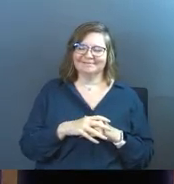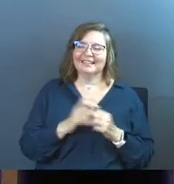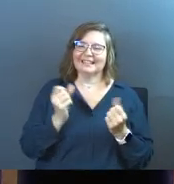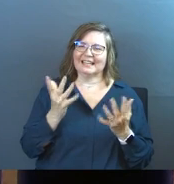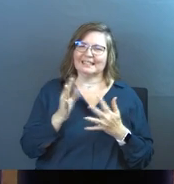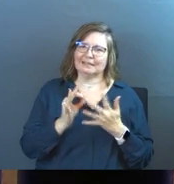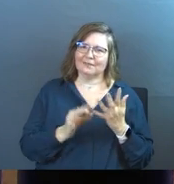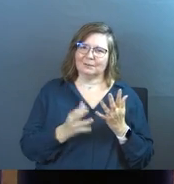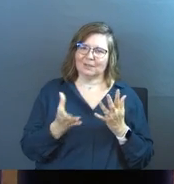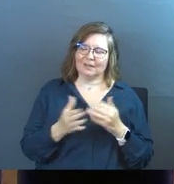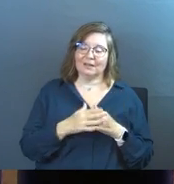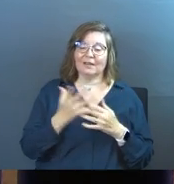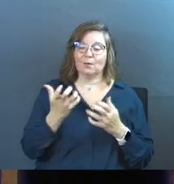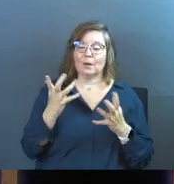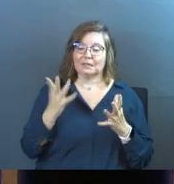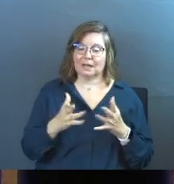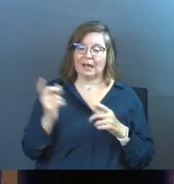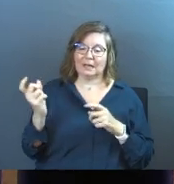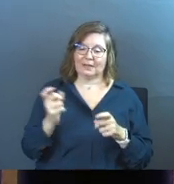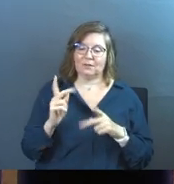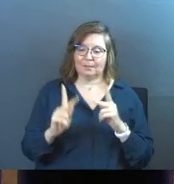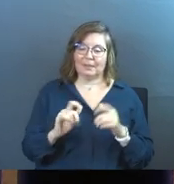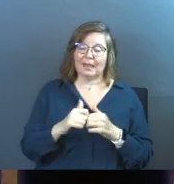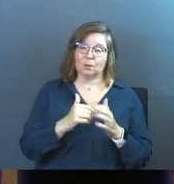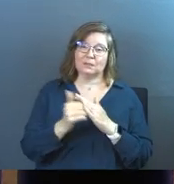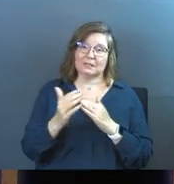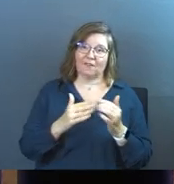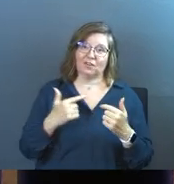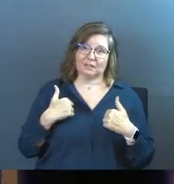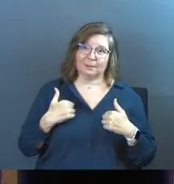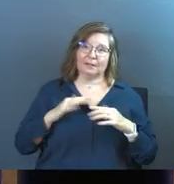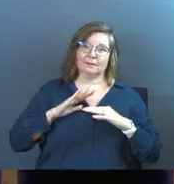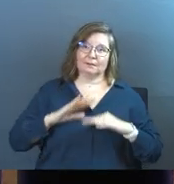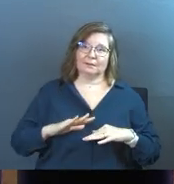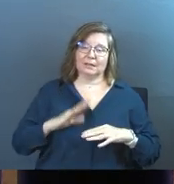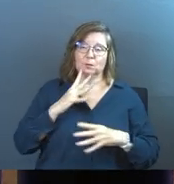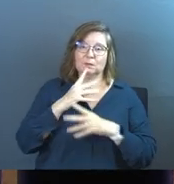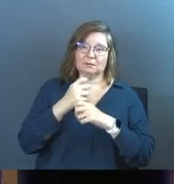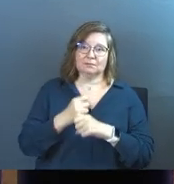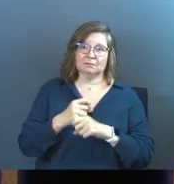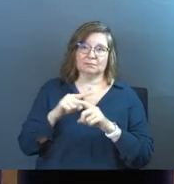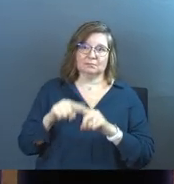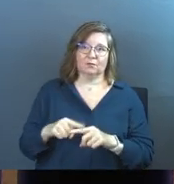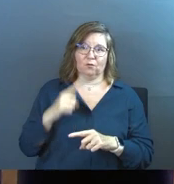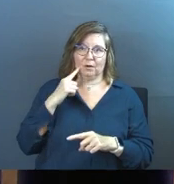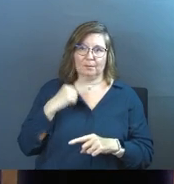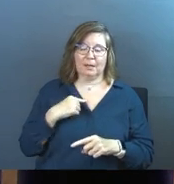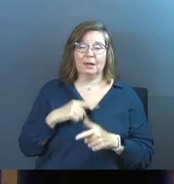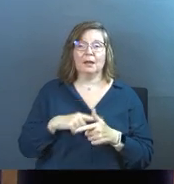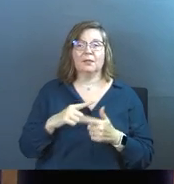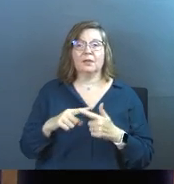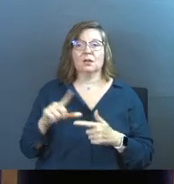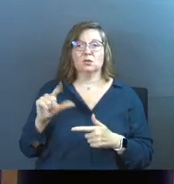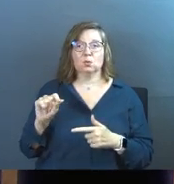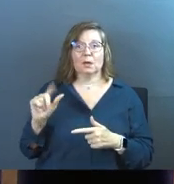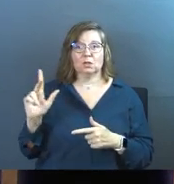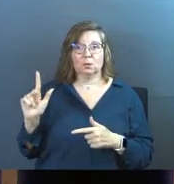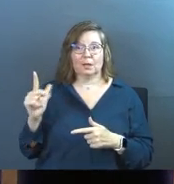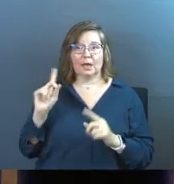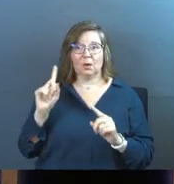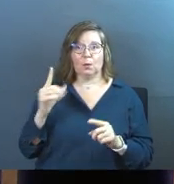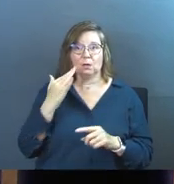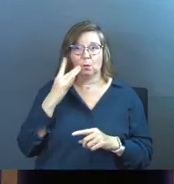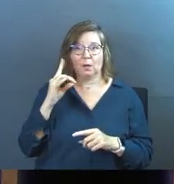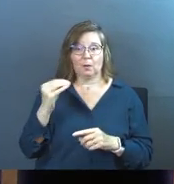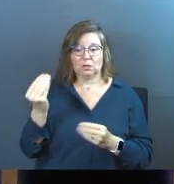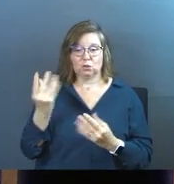There's lots of options there. If I want it done, I'll give you the people. That was comforting to me, faith building for me. And then in 2023, I went